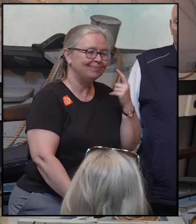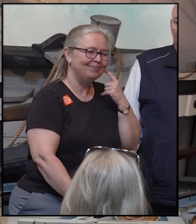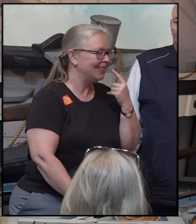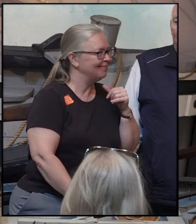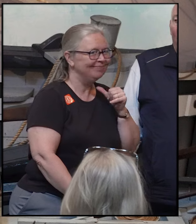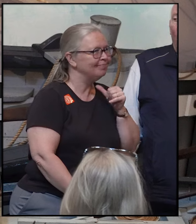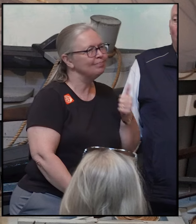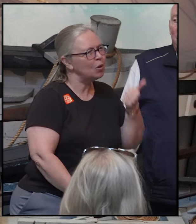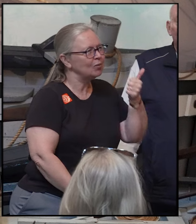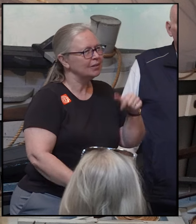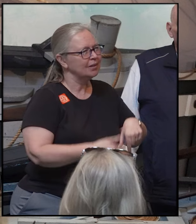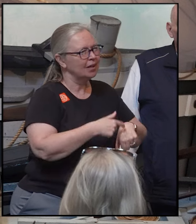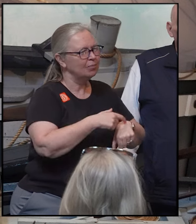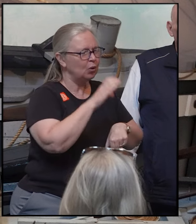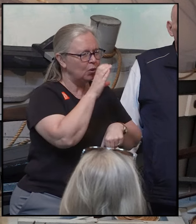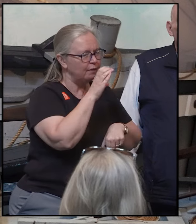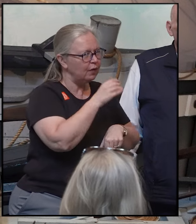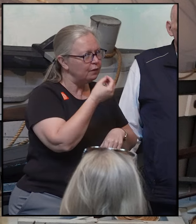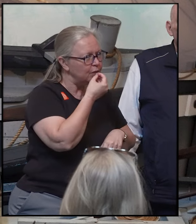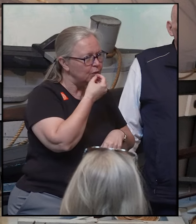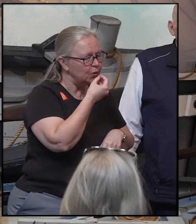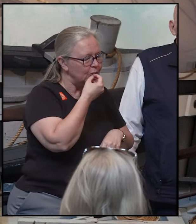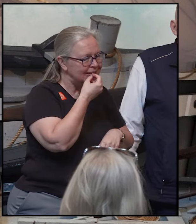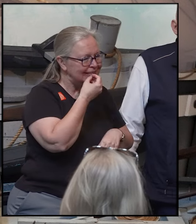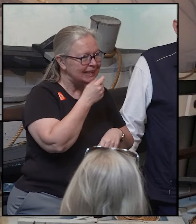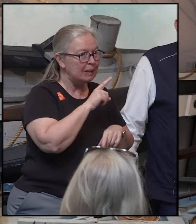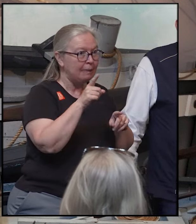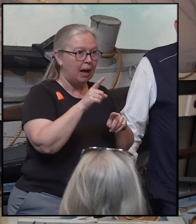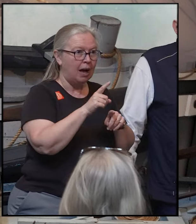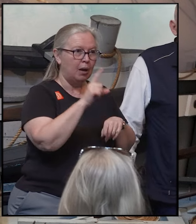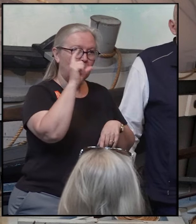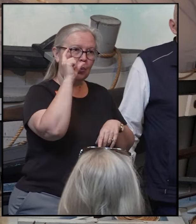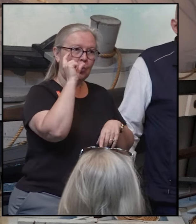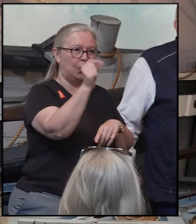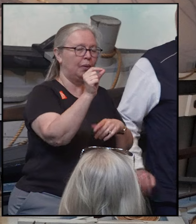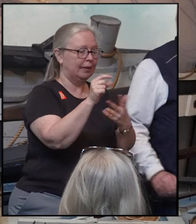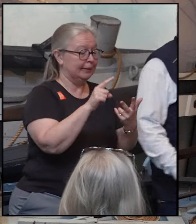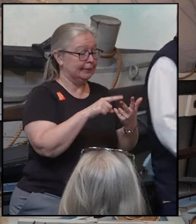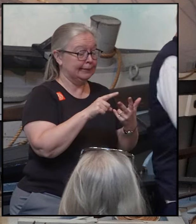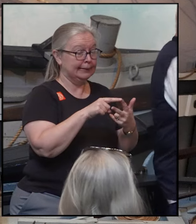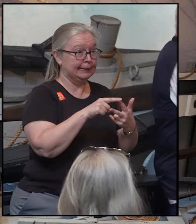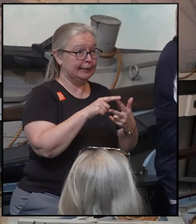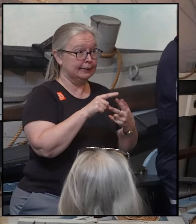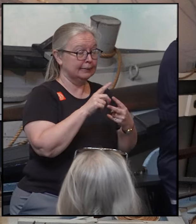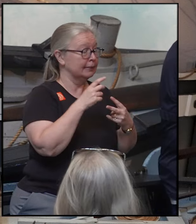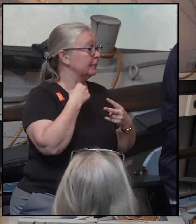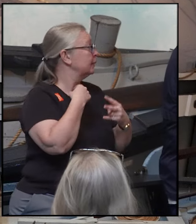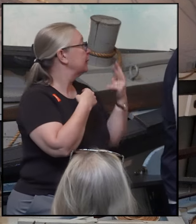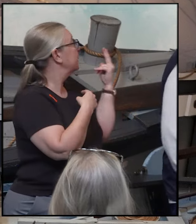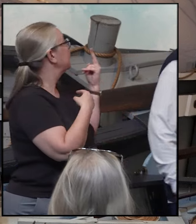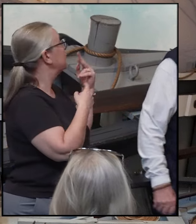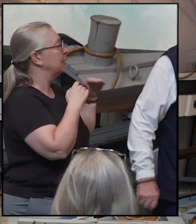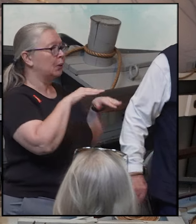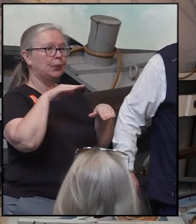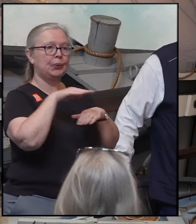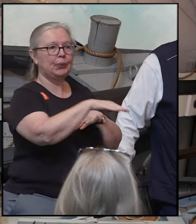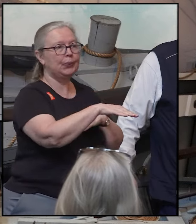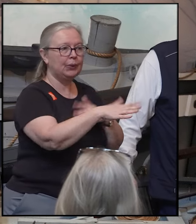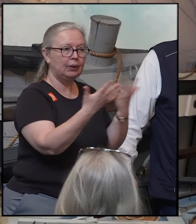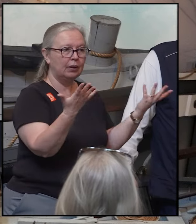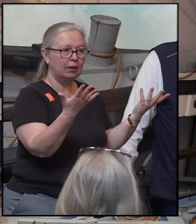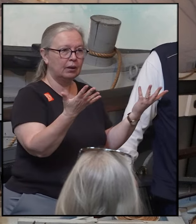for food. What you're counting on is the whale taking the other choice. The only problem with that one is